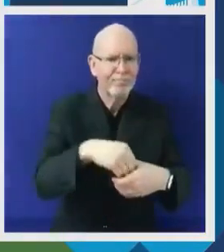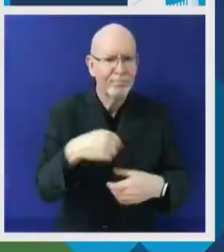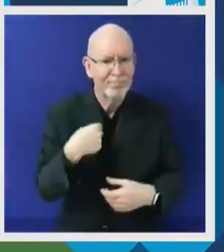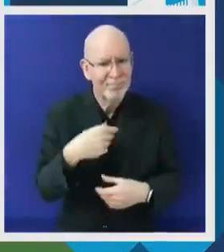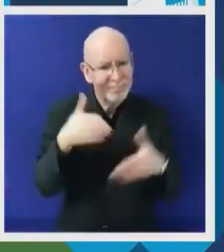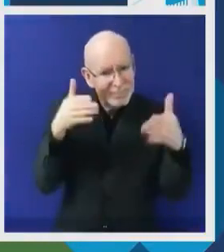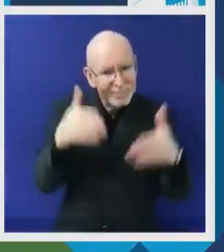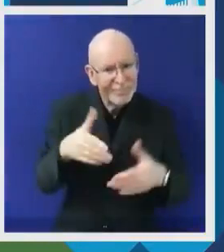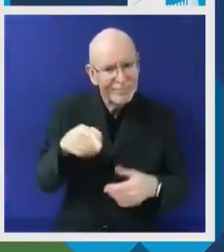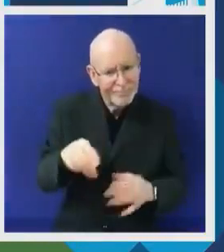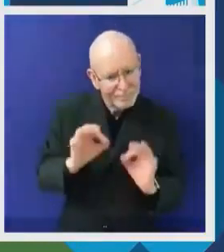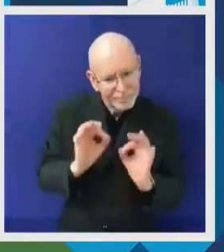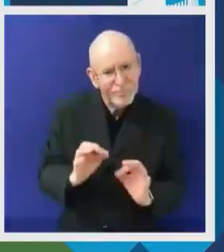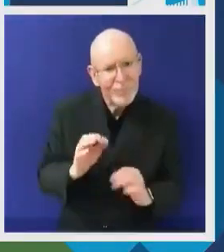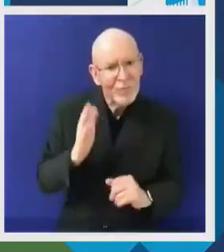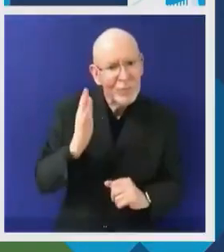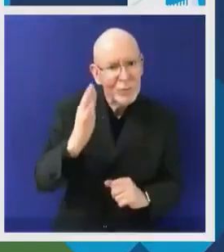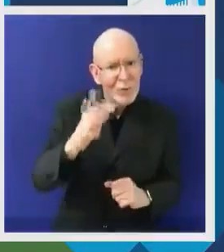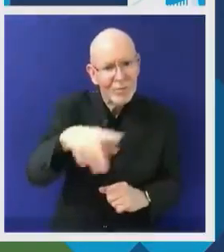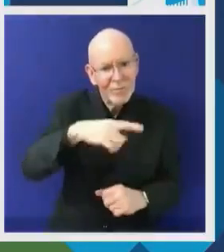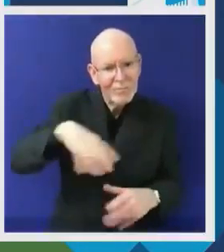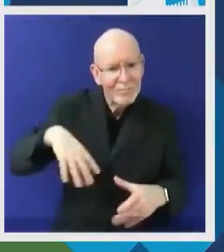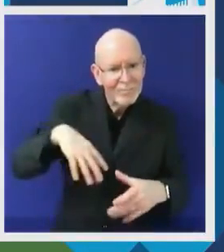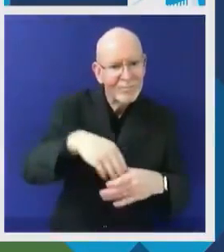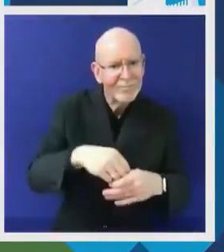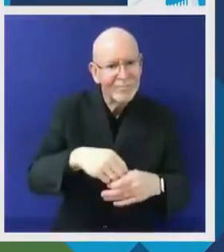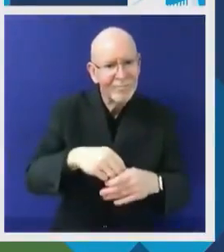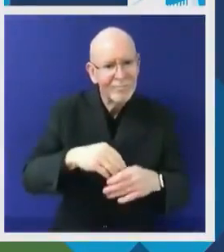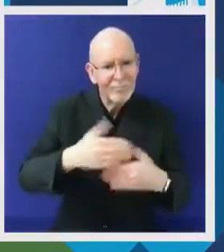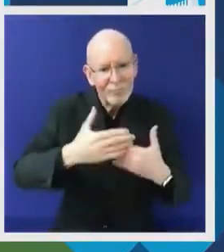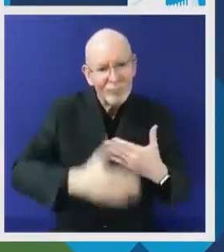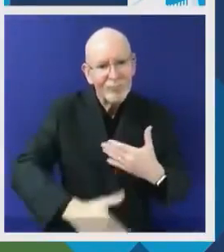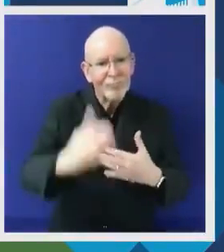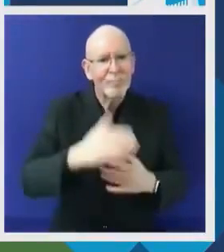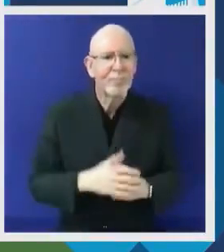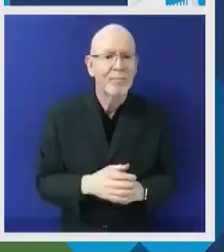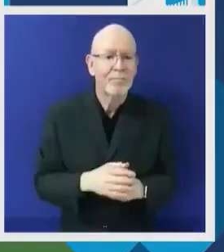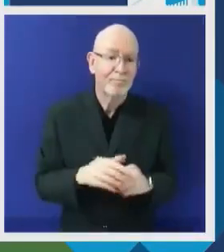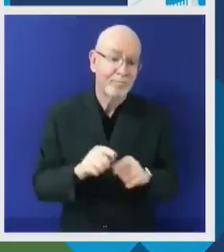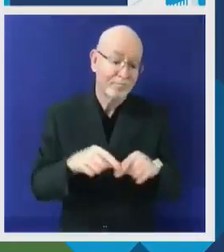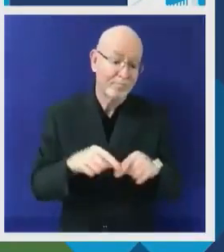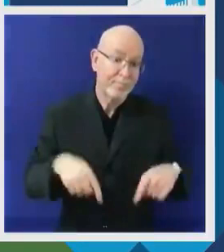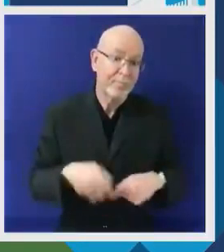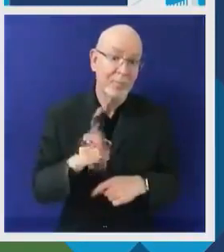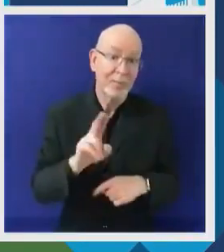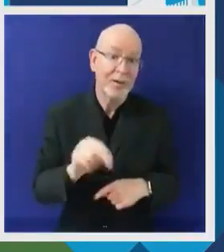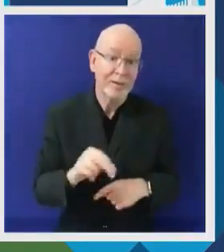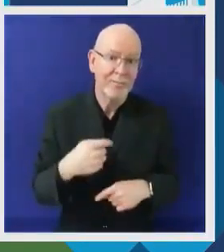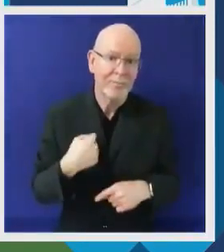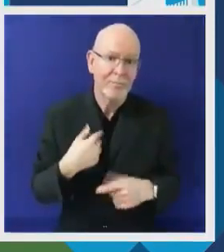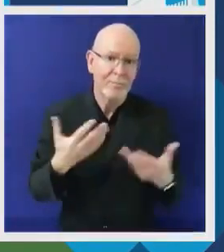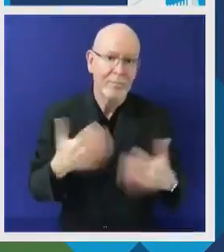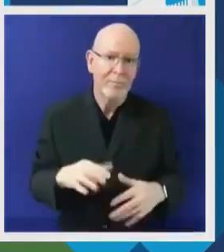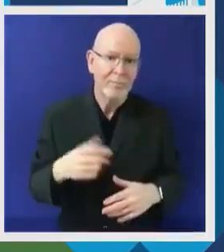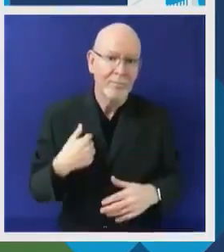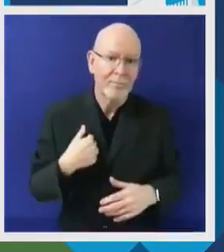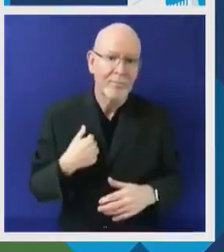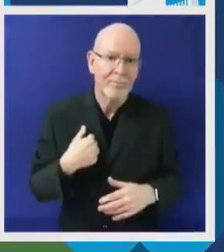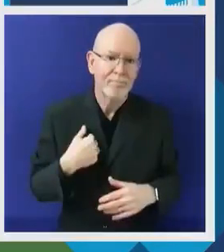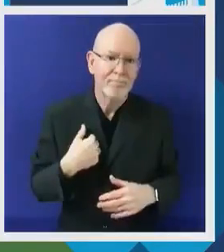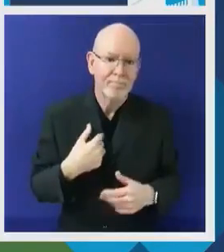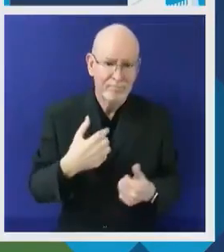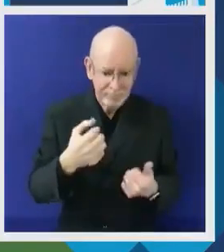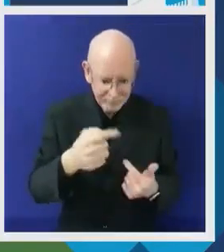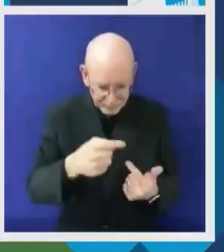inclusive, common vision for a sustainable, just and fair future. The launch of the first ever Youth 2030 progress report